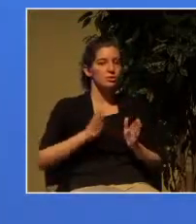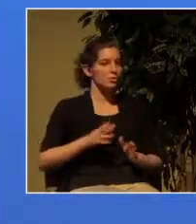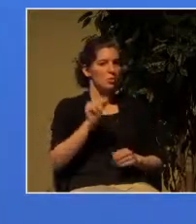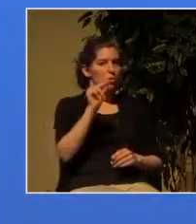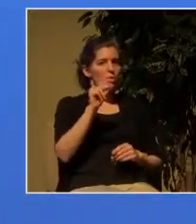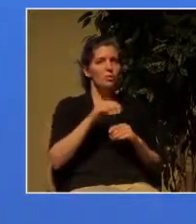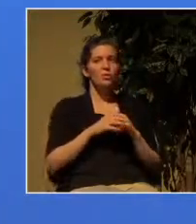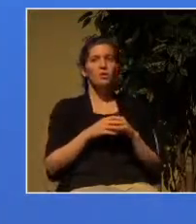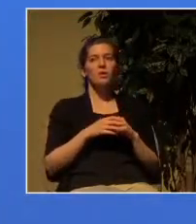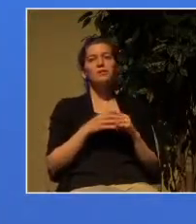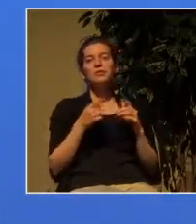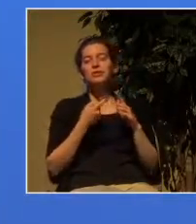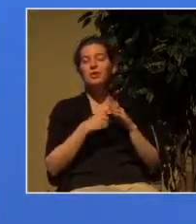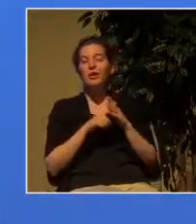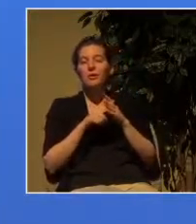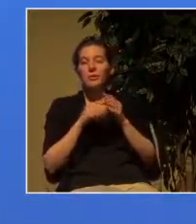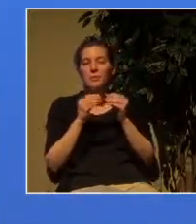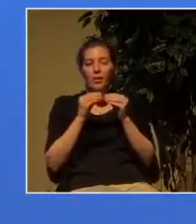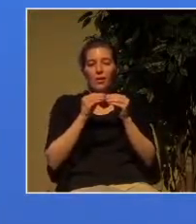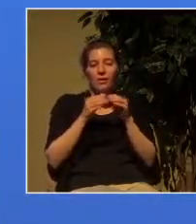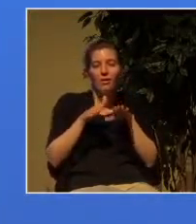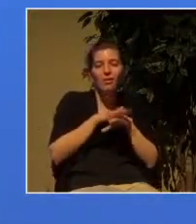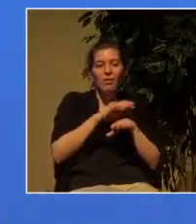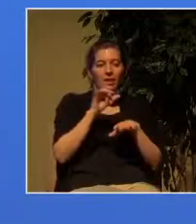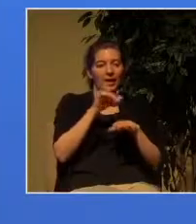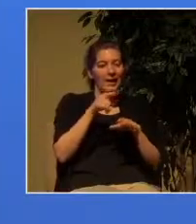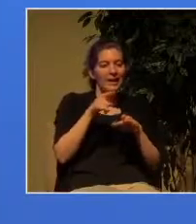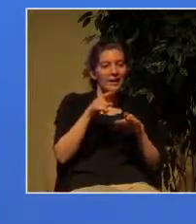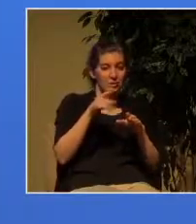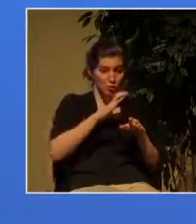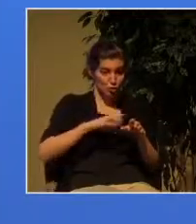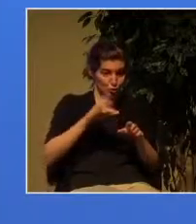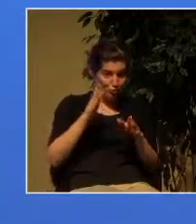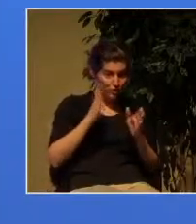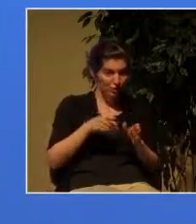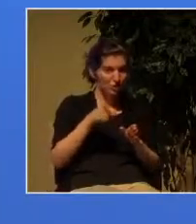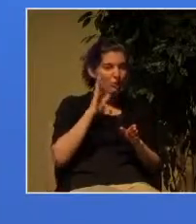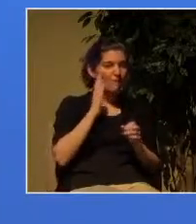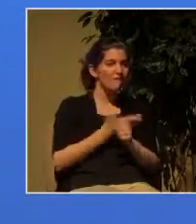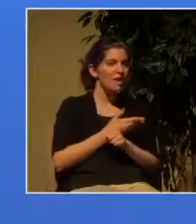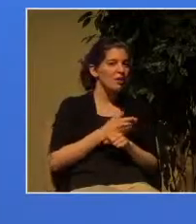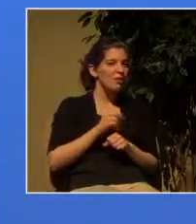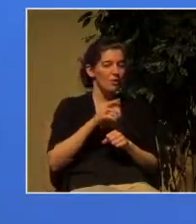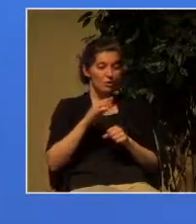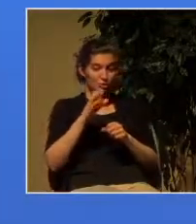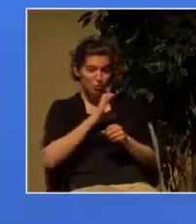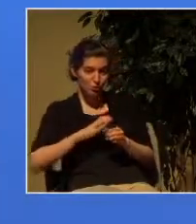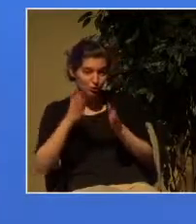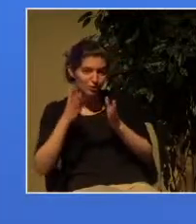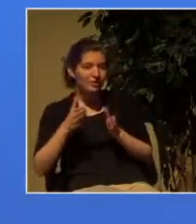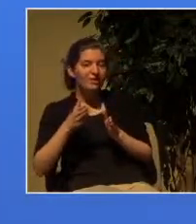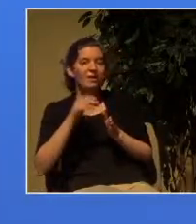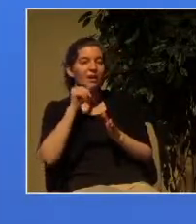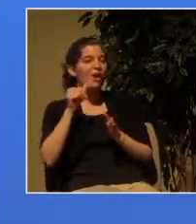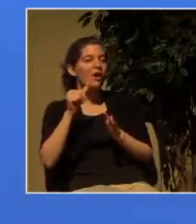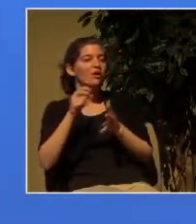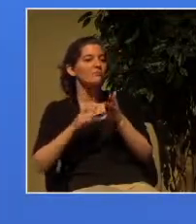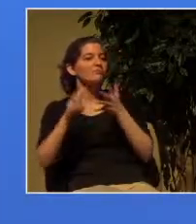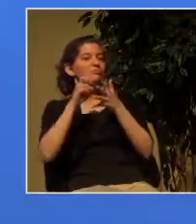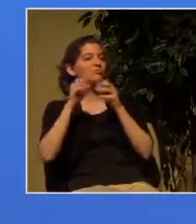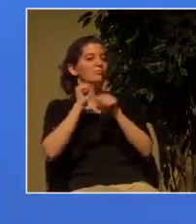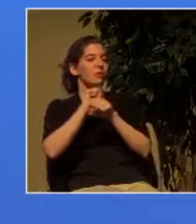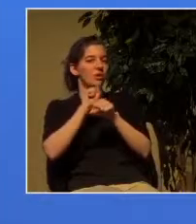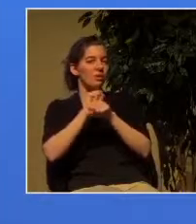it starts by we're going to box you in and as I said earlier what is happening in China now is that China